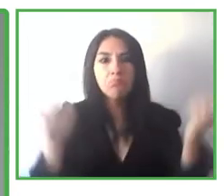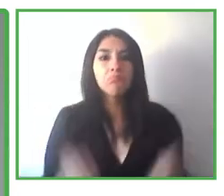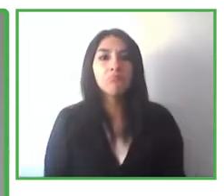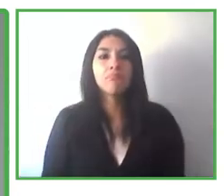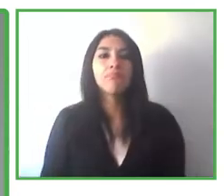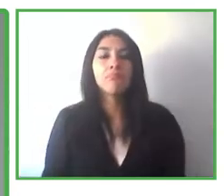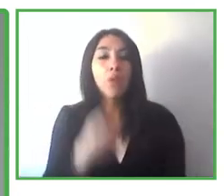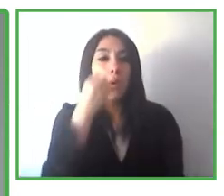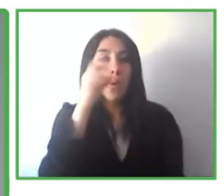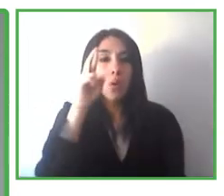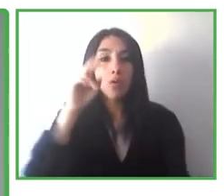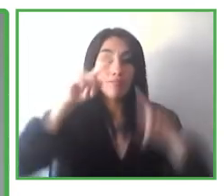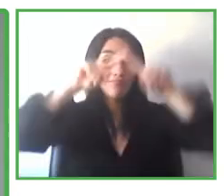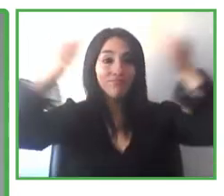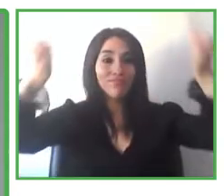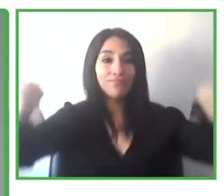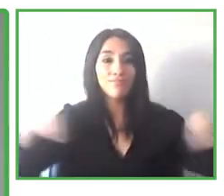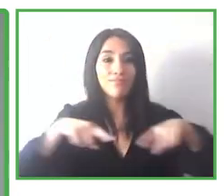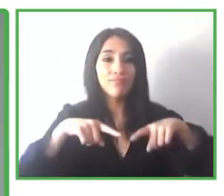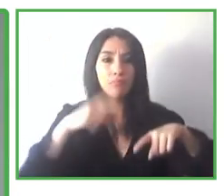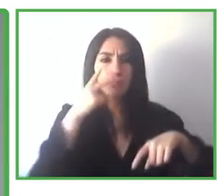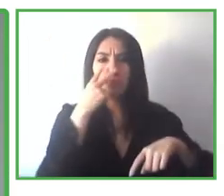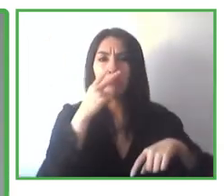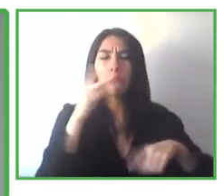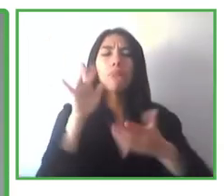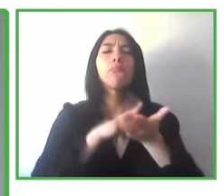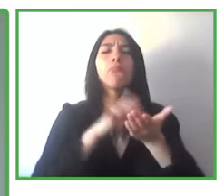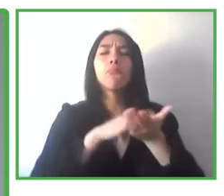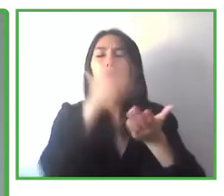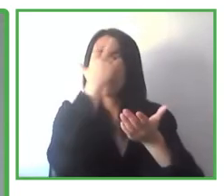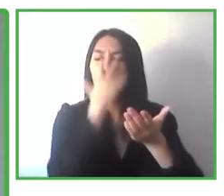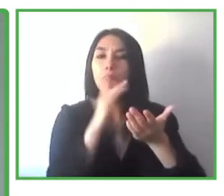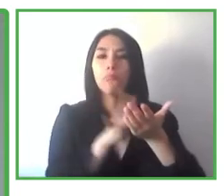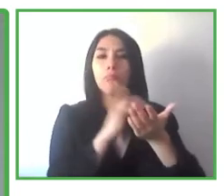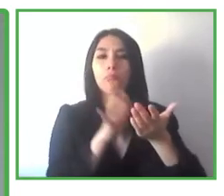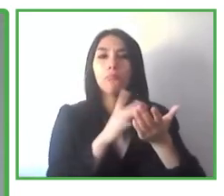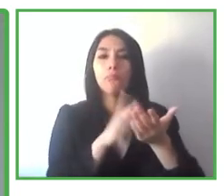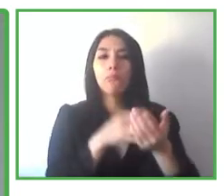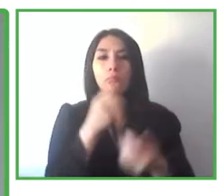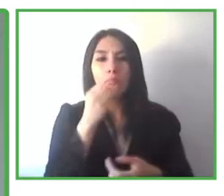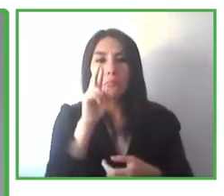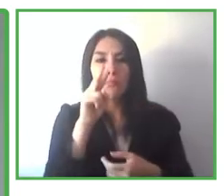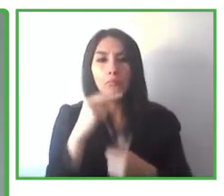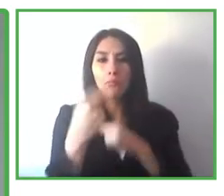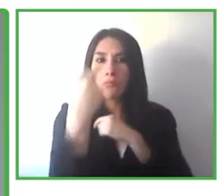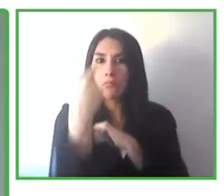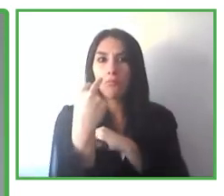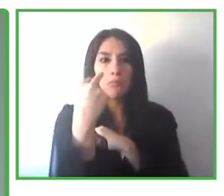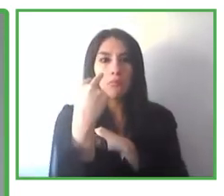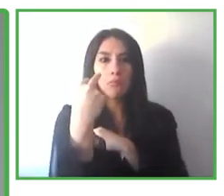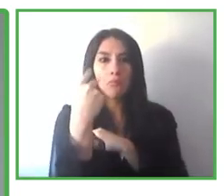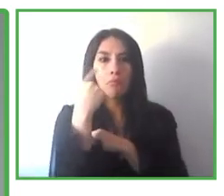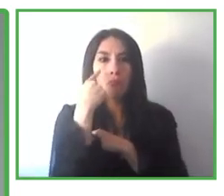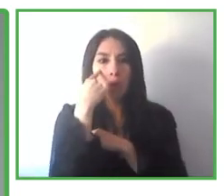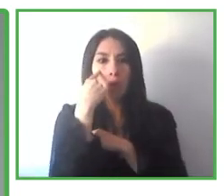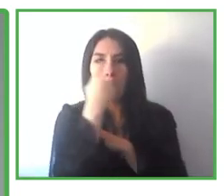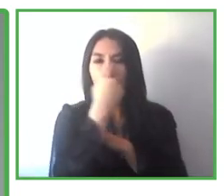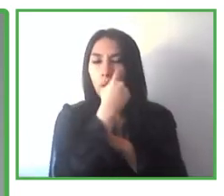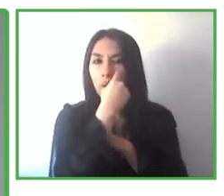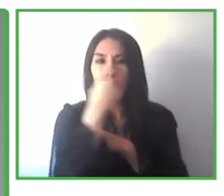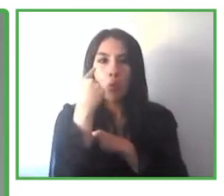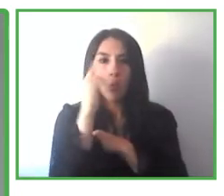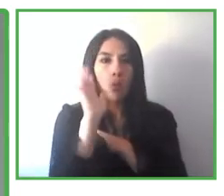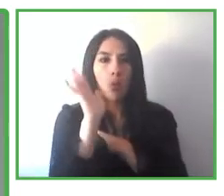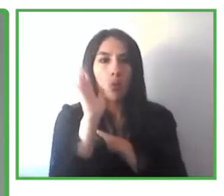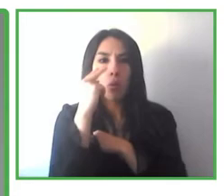instance, maybe touch systems or systems to follow the movement of your eyes. And with all